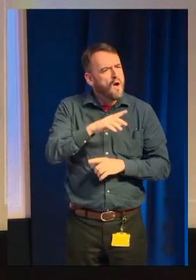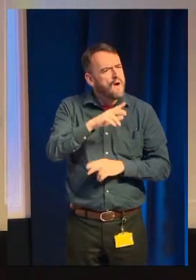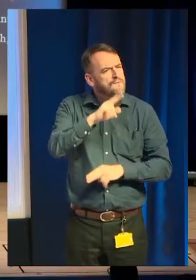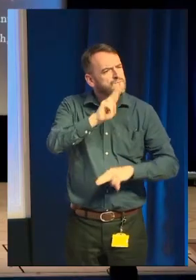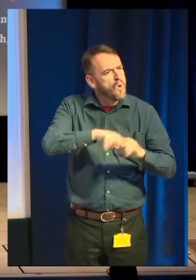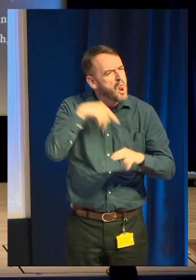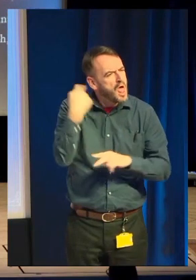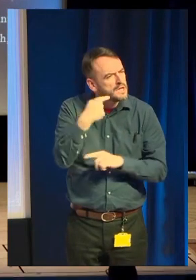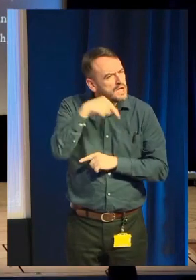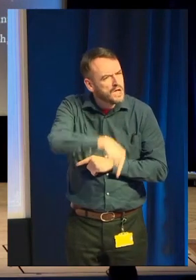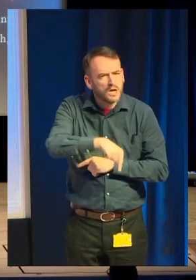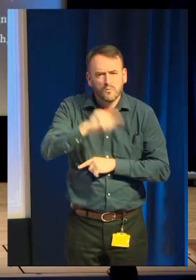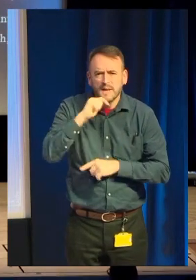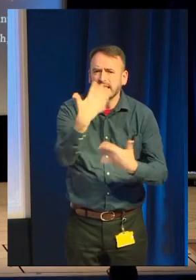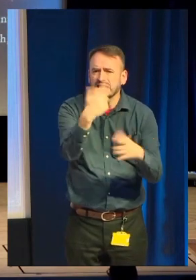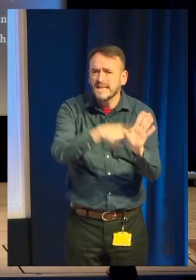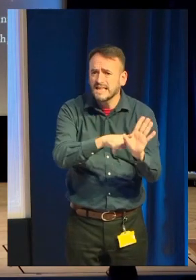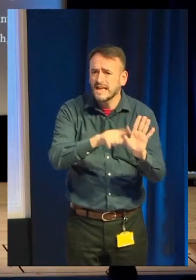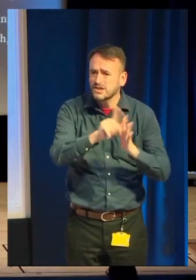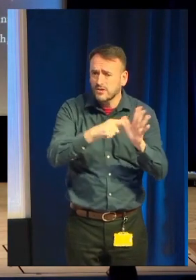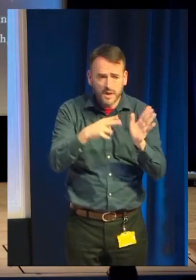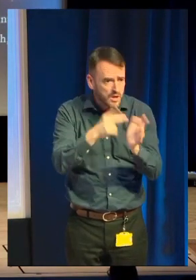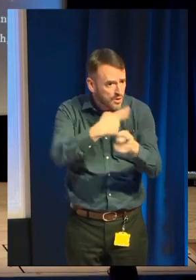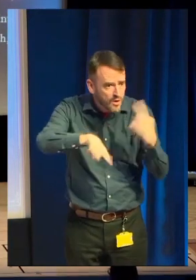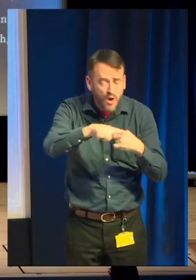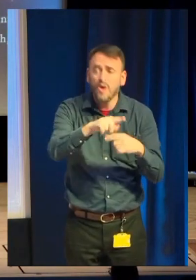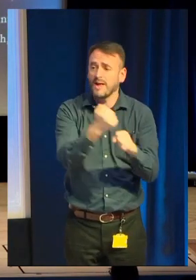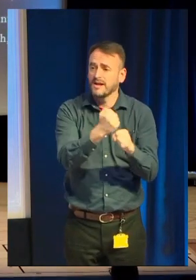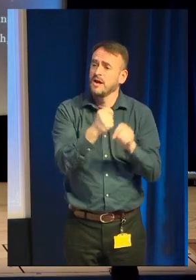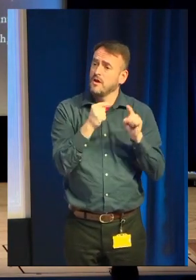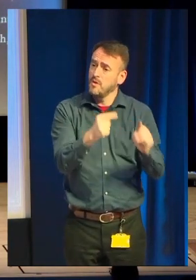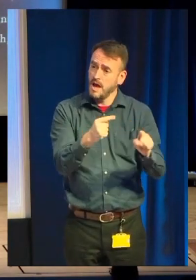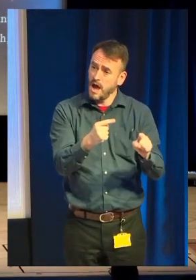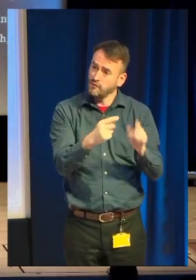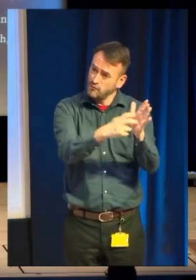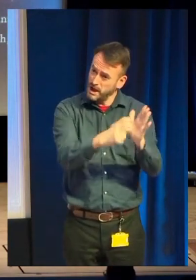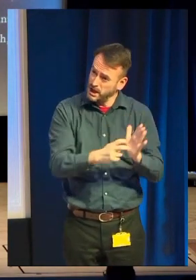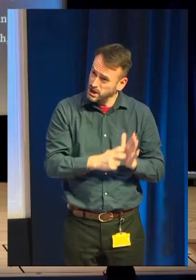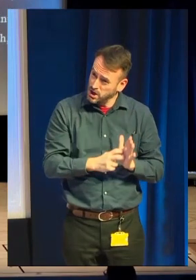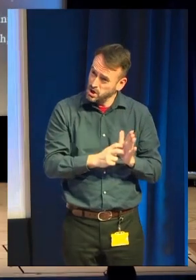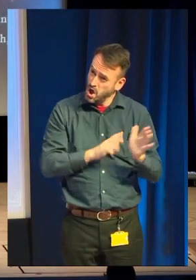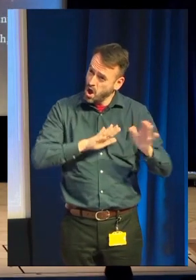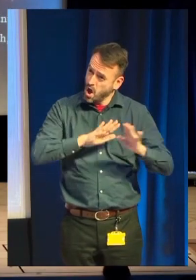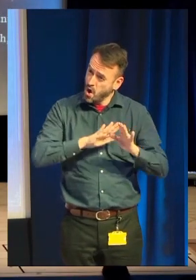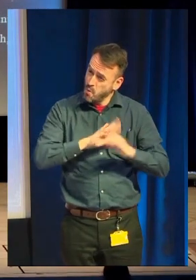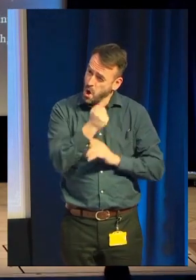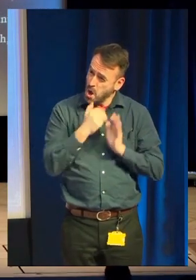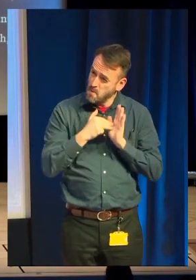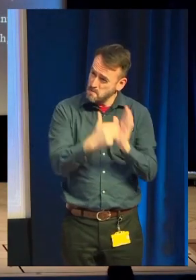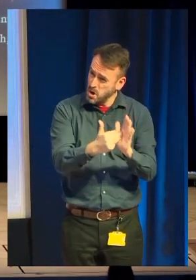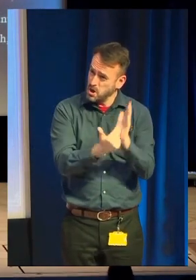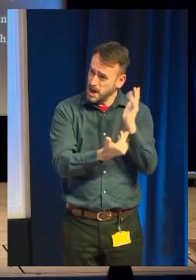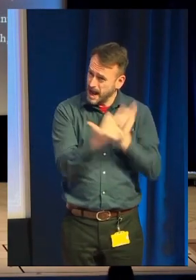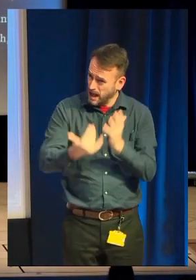Like everyone. We have a million accounts registered down the years, which sounds like a lot. But, you know, a bunch of people